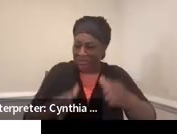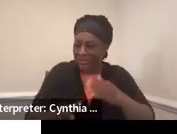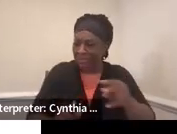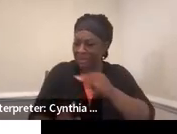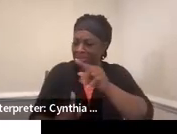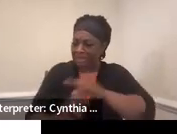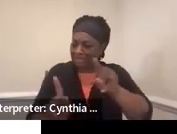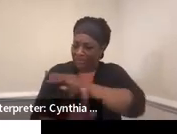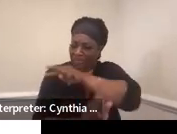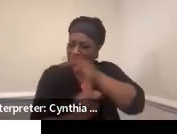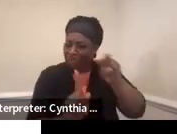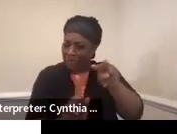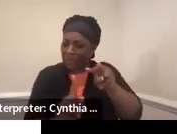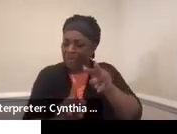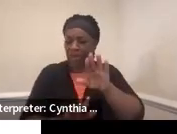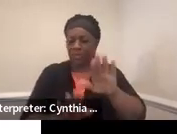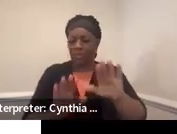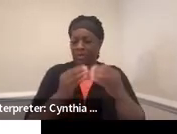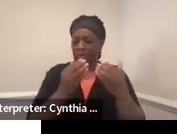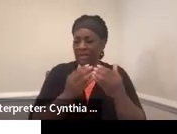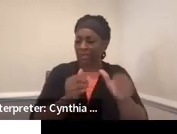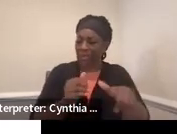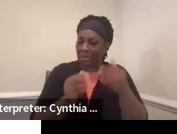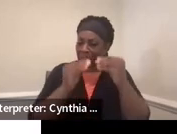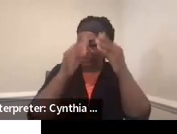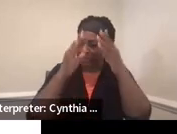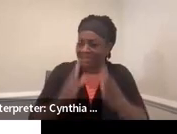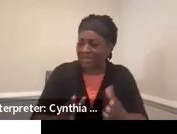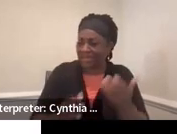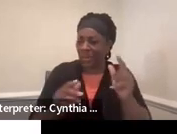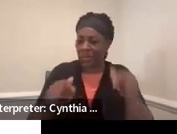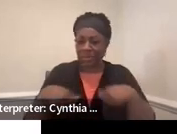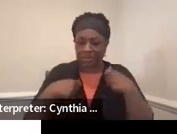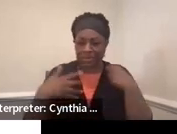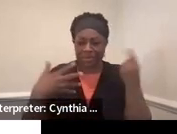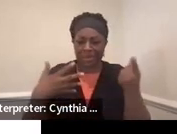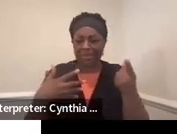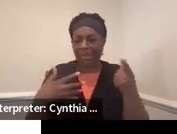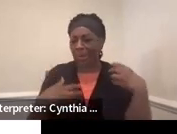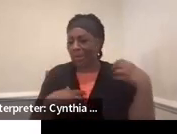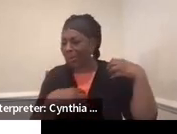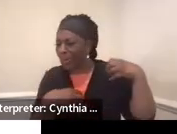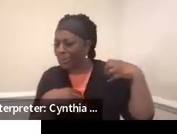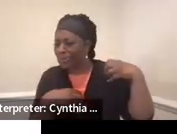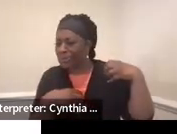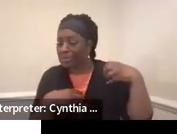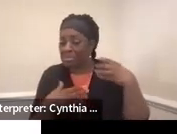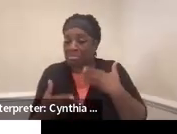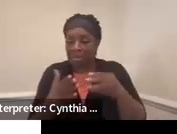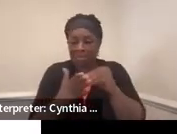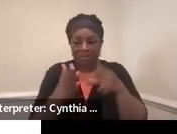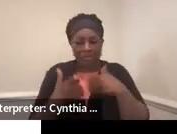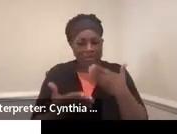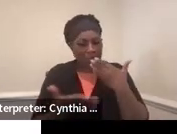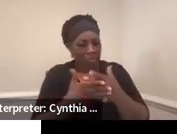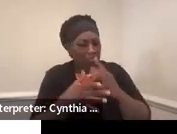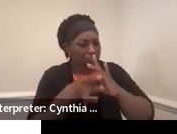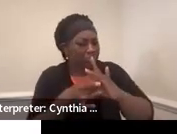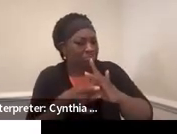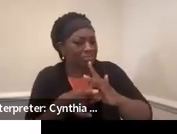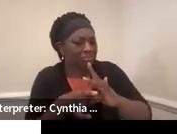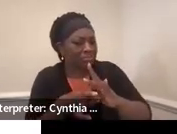with another teacher or gym class or coach. The student